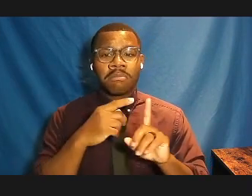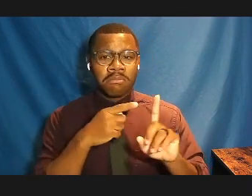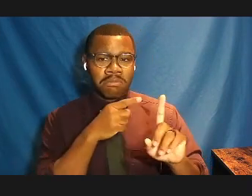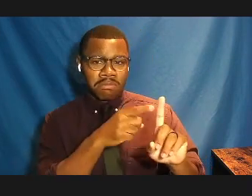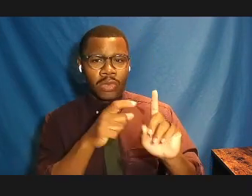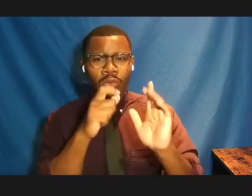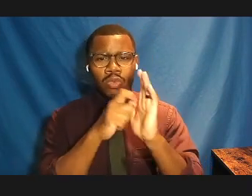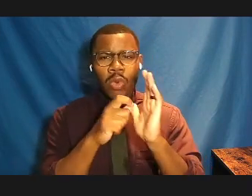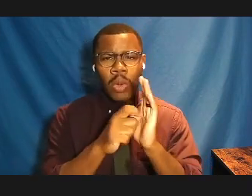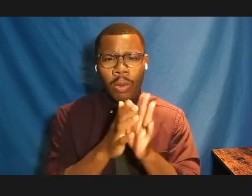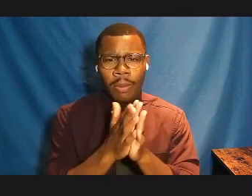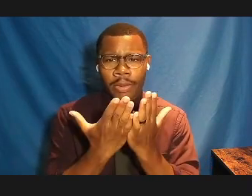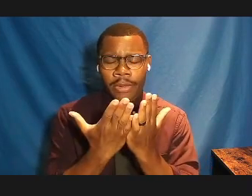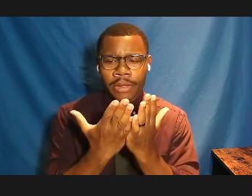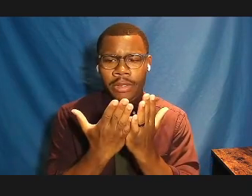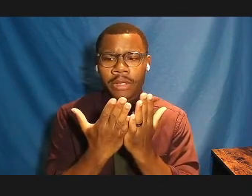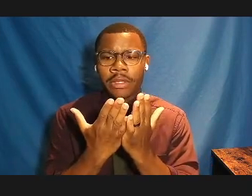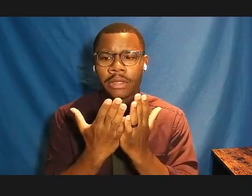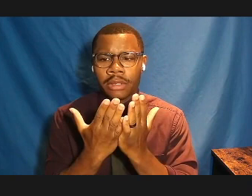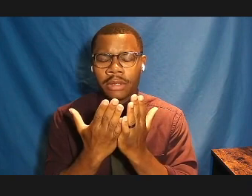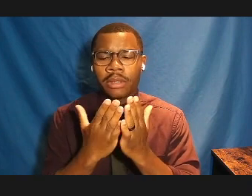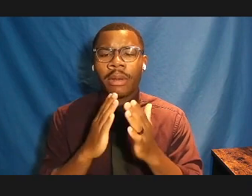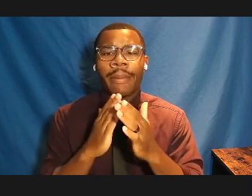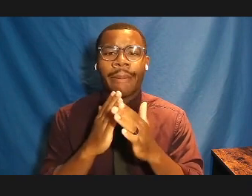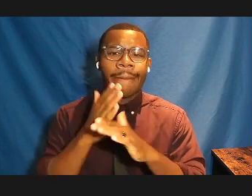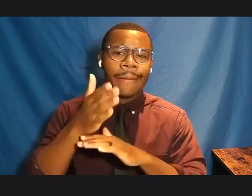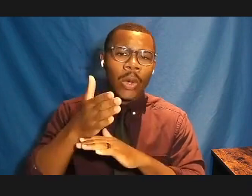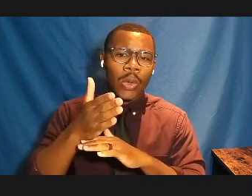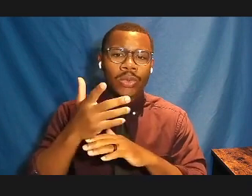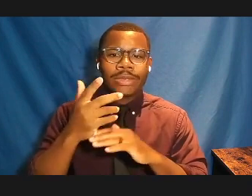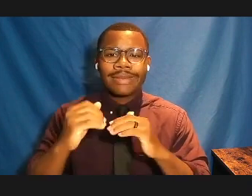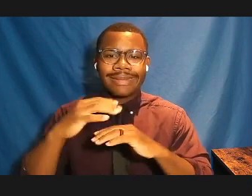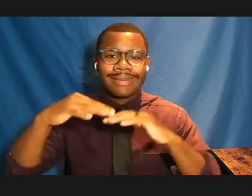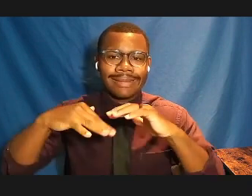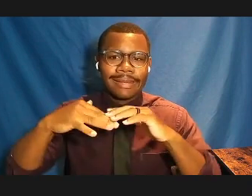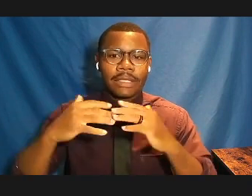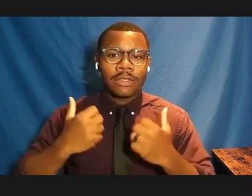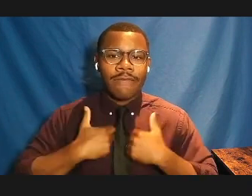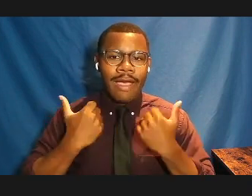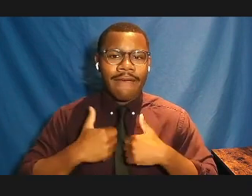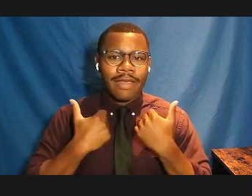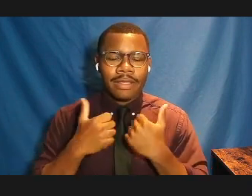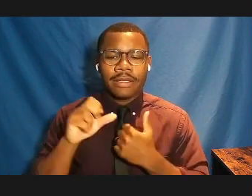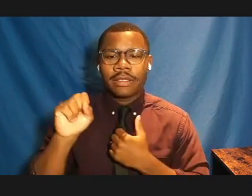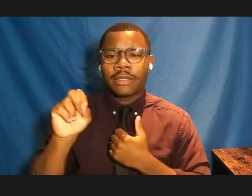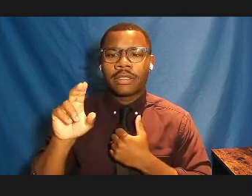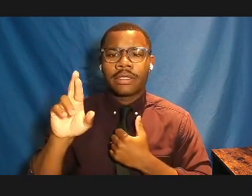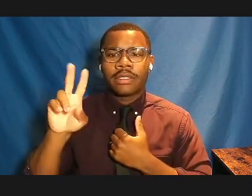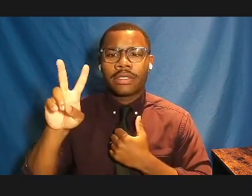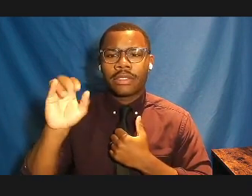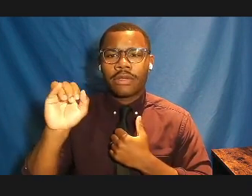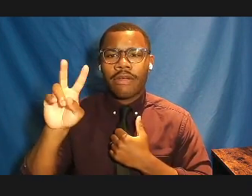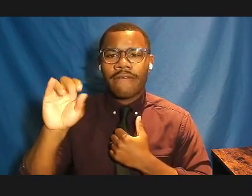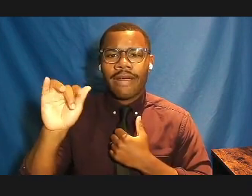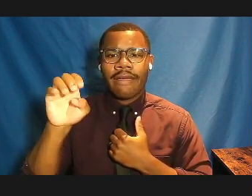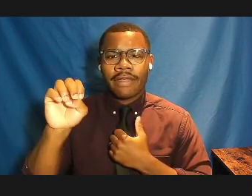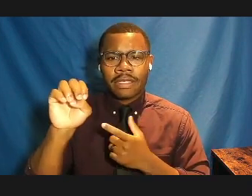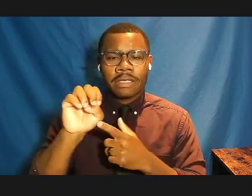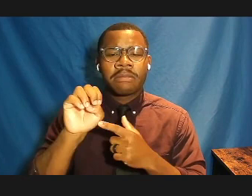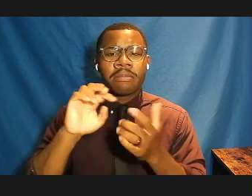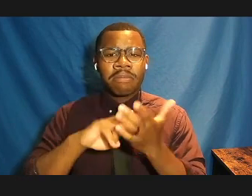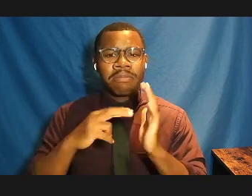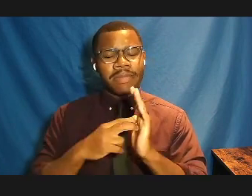on Post-Indian Survivance, as survivance is an active sense of presence, the continuance of native